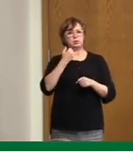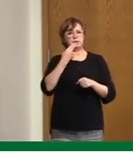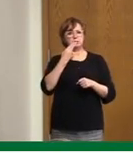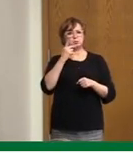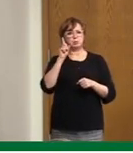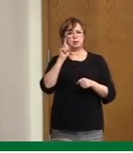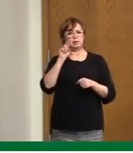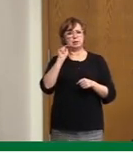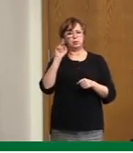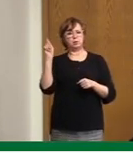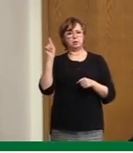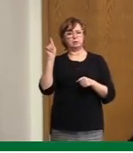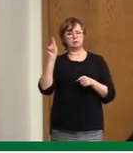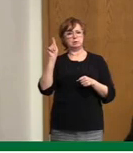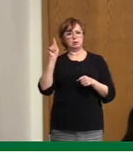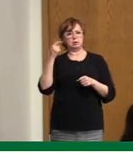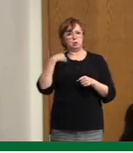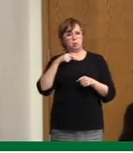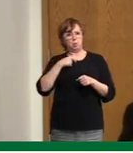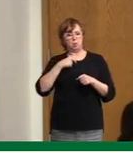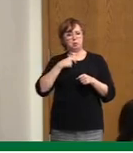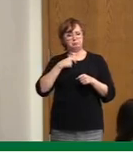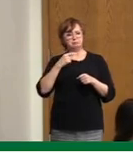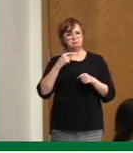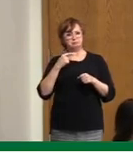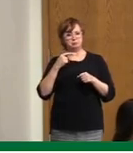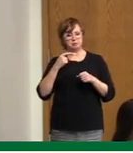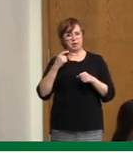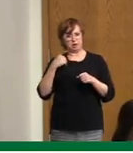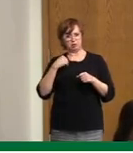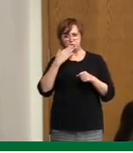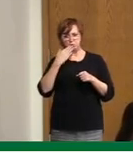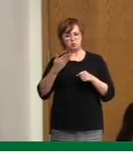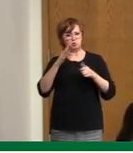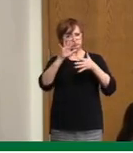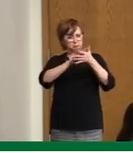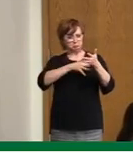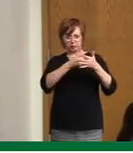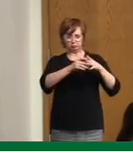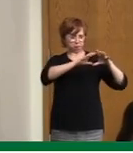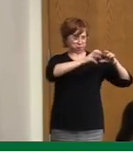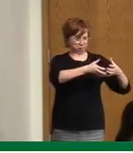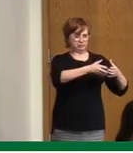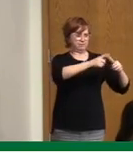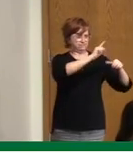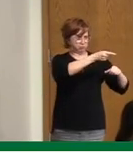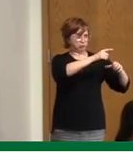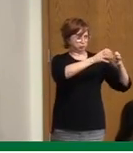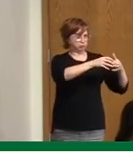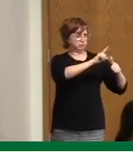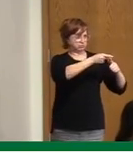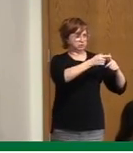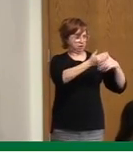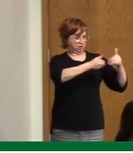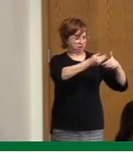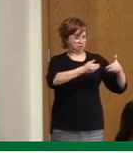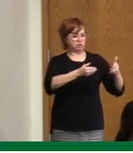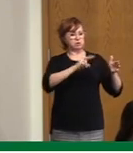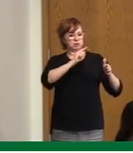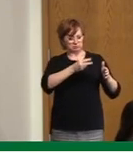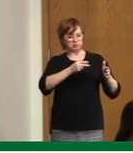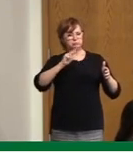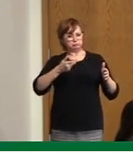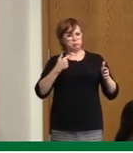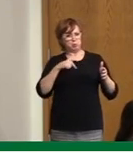as soon as more vaccines become available, especially towards the end of the first quarter and beginning of the second quarter, we'll be able to offer as many